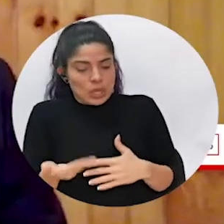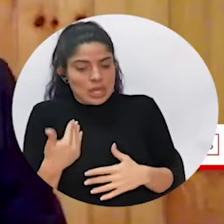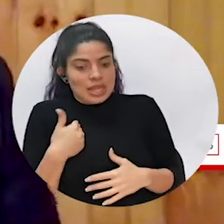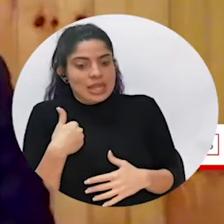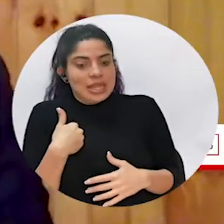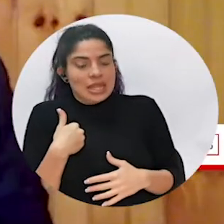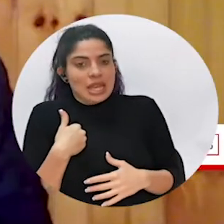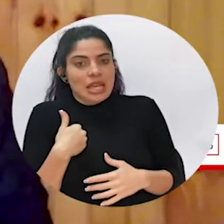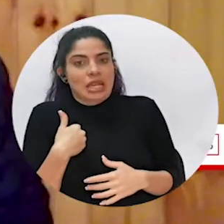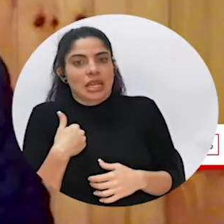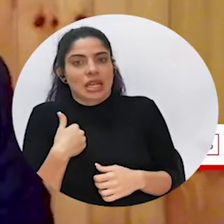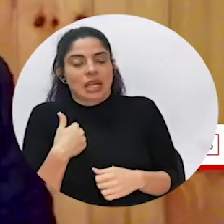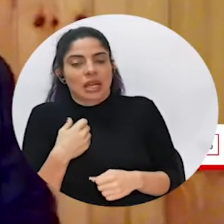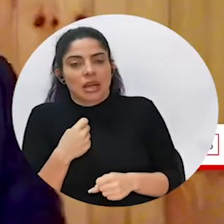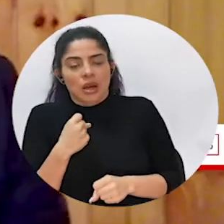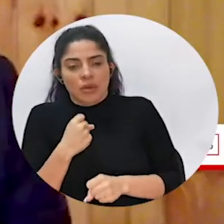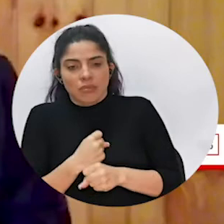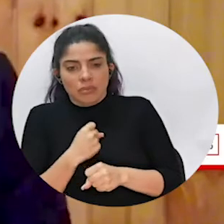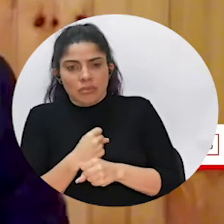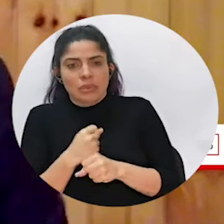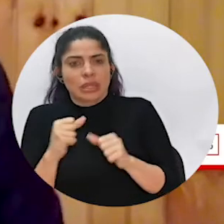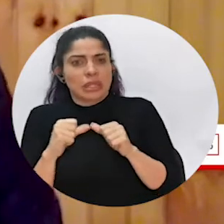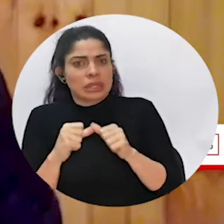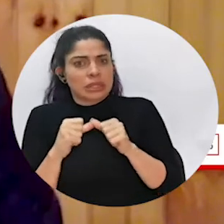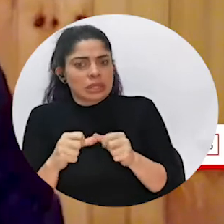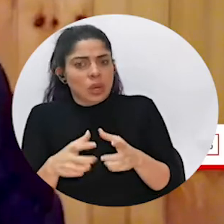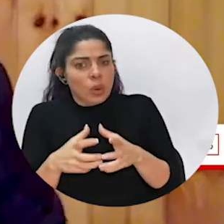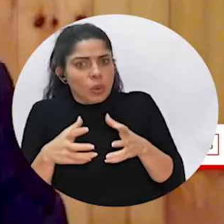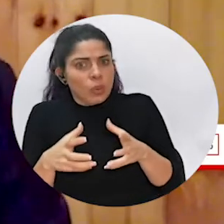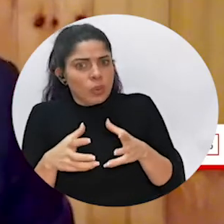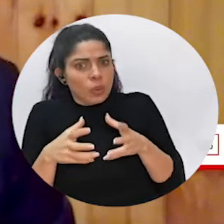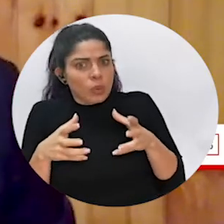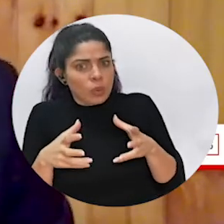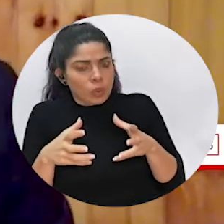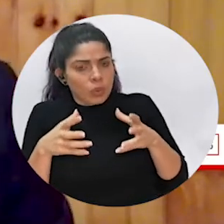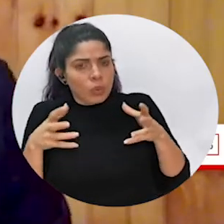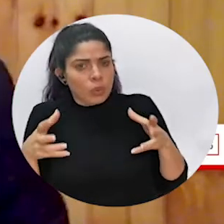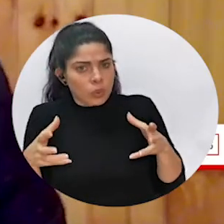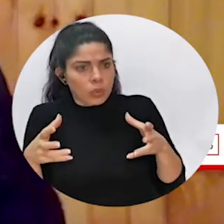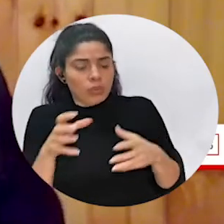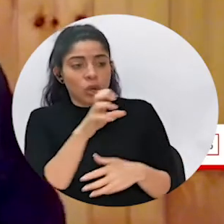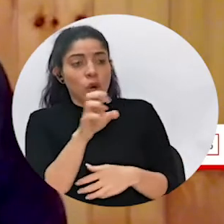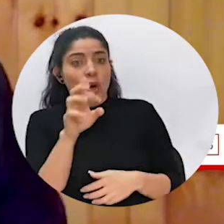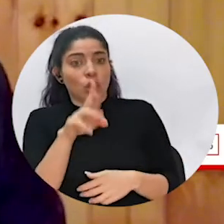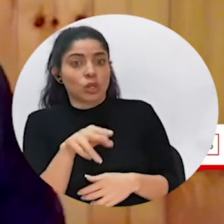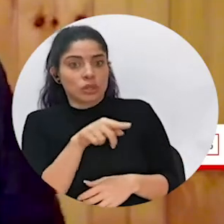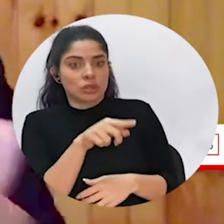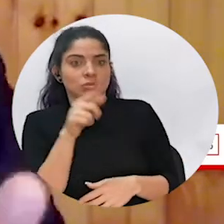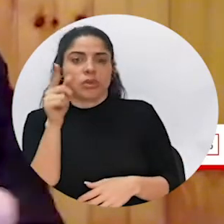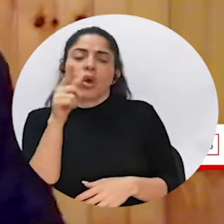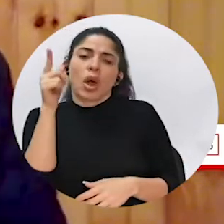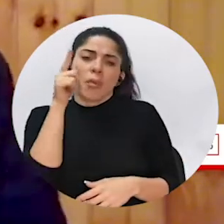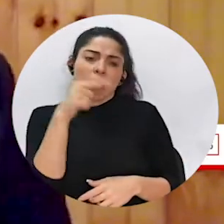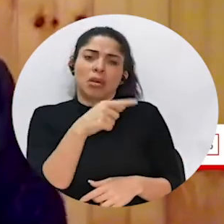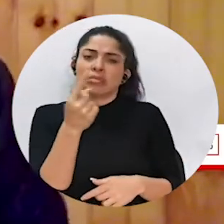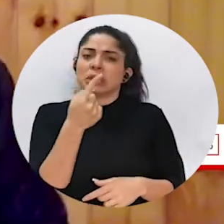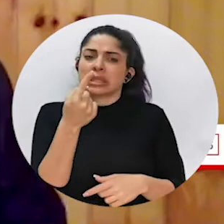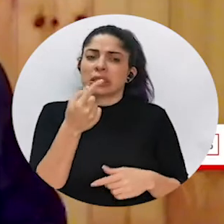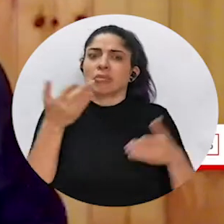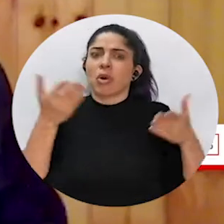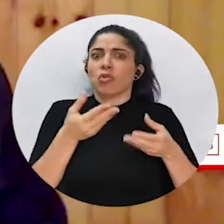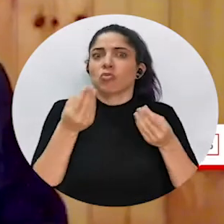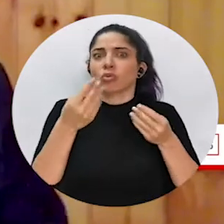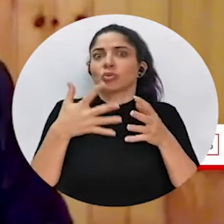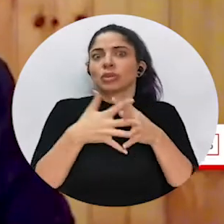the U.S., where we have an outbreak that is continuing to grow. And, you know, Costa Rica, of course,